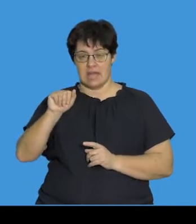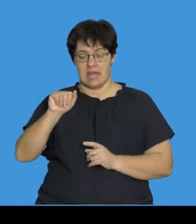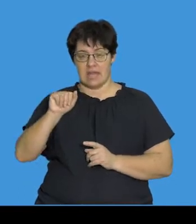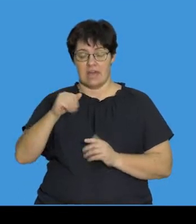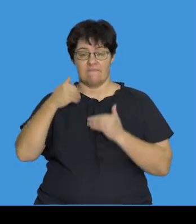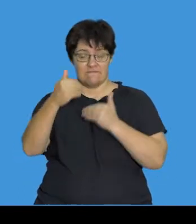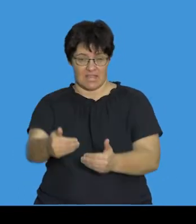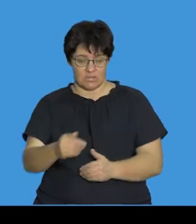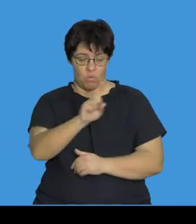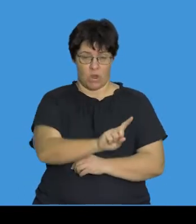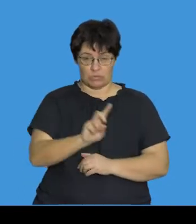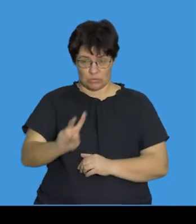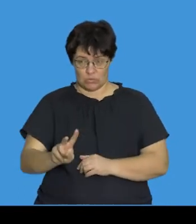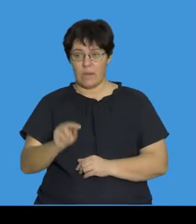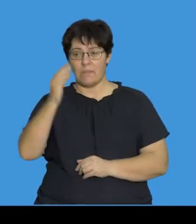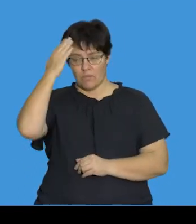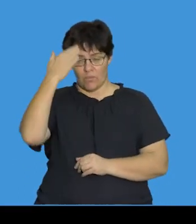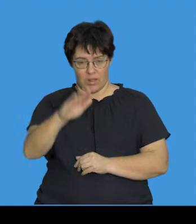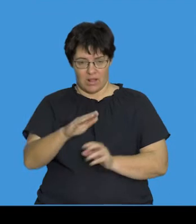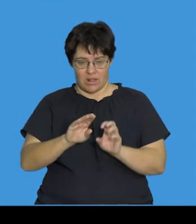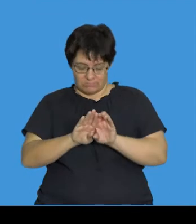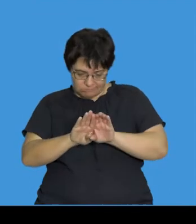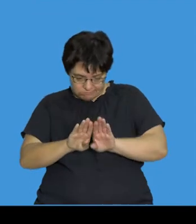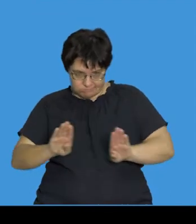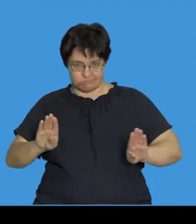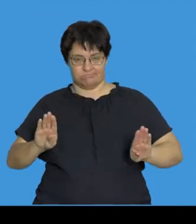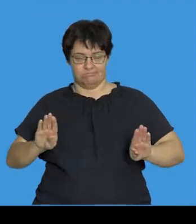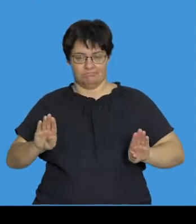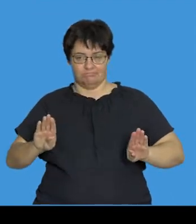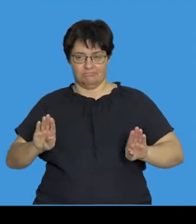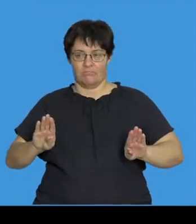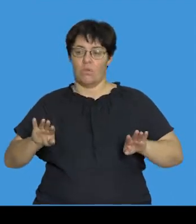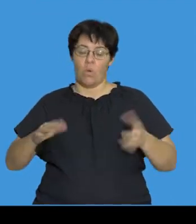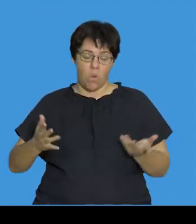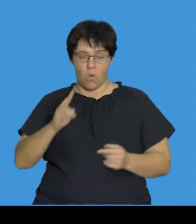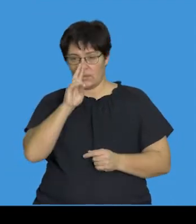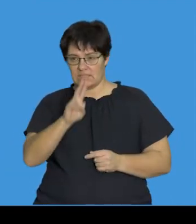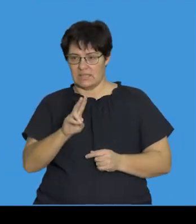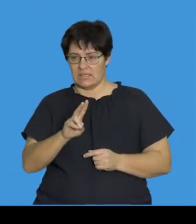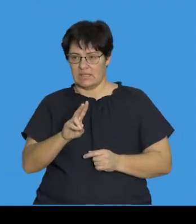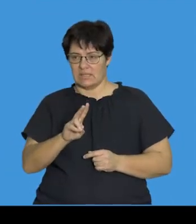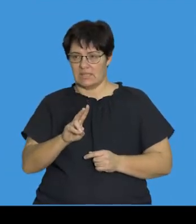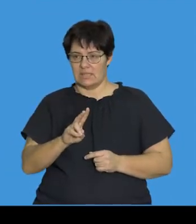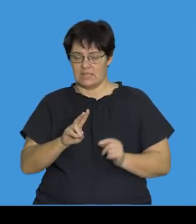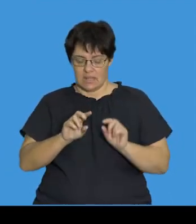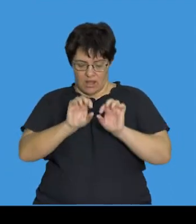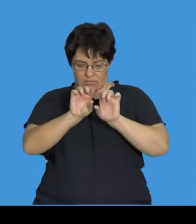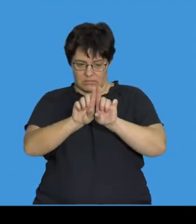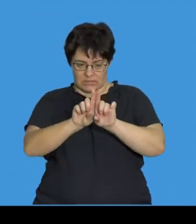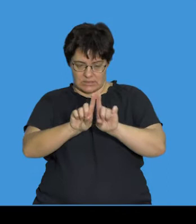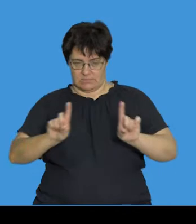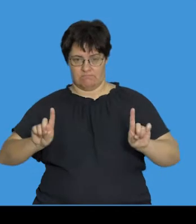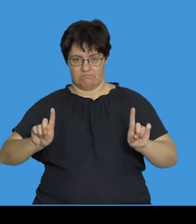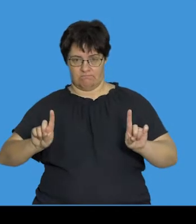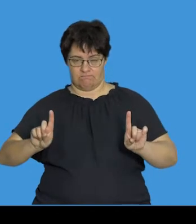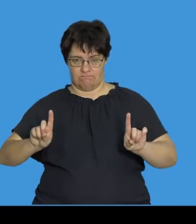anaphase 1 and 2, we know that these chromosomes are pulled apart or we see the separation of